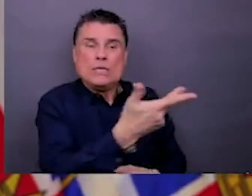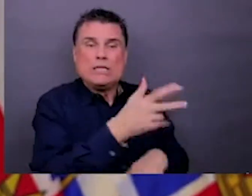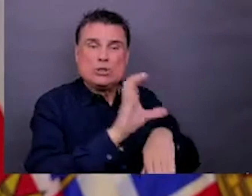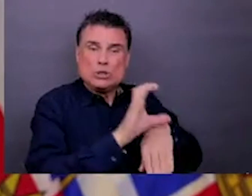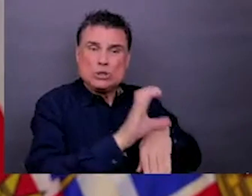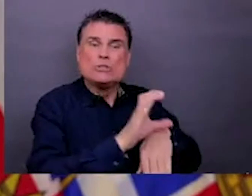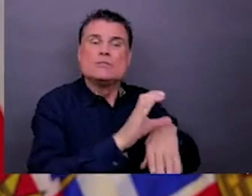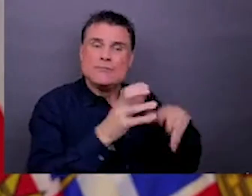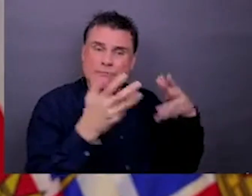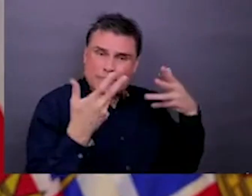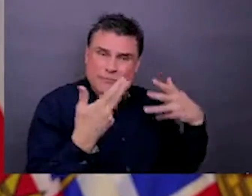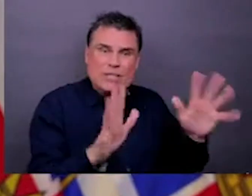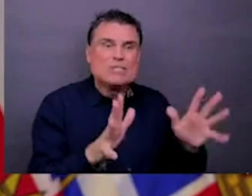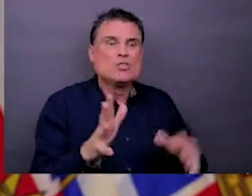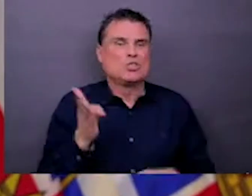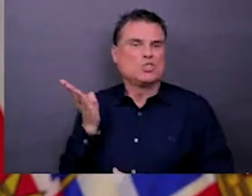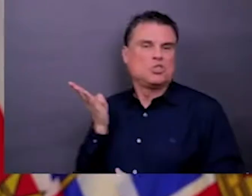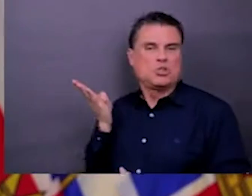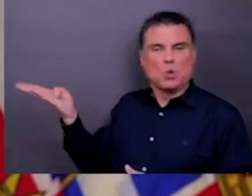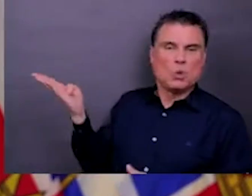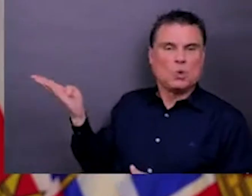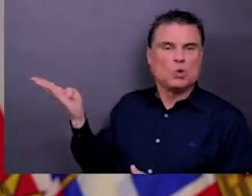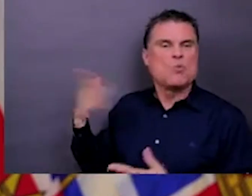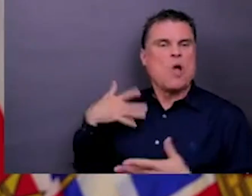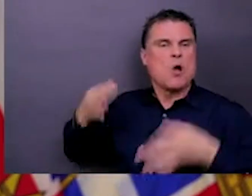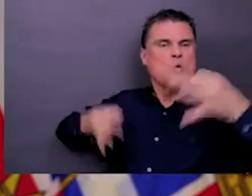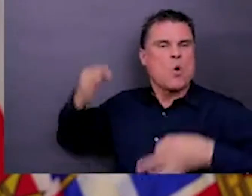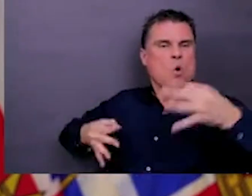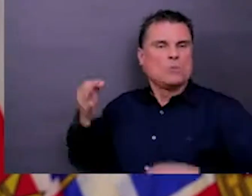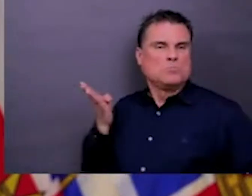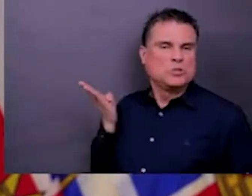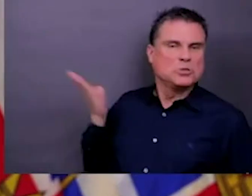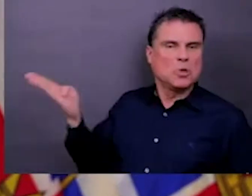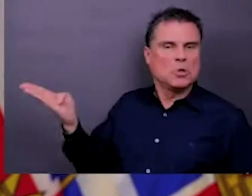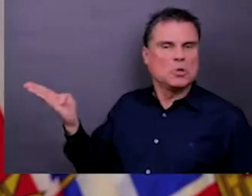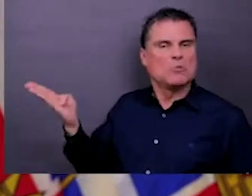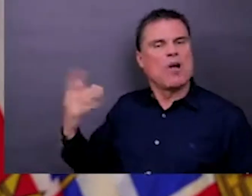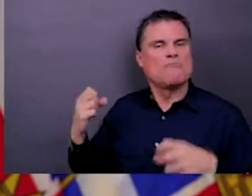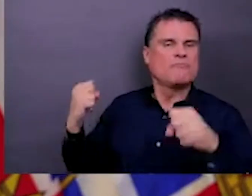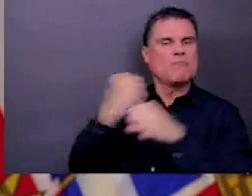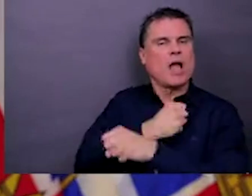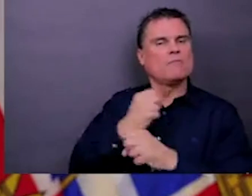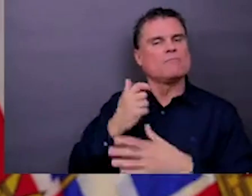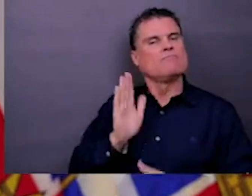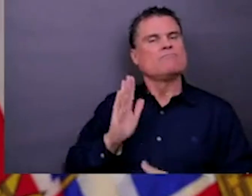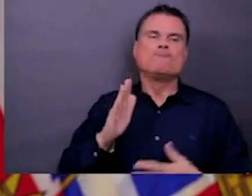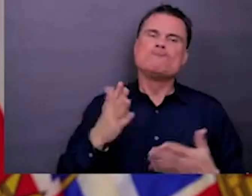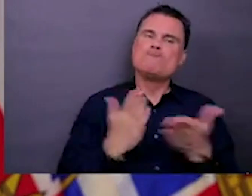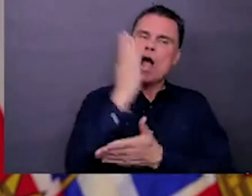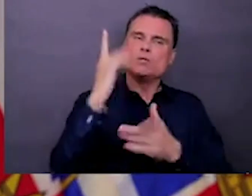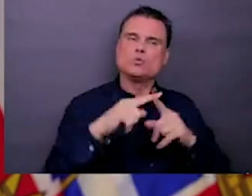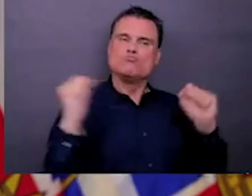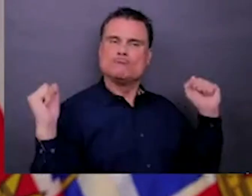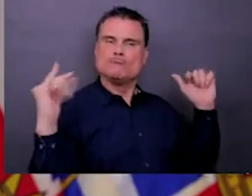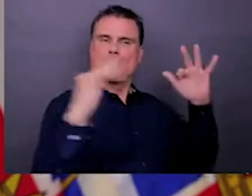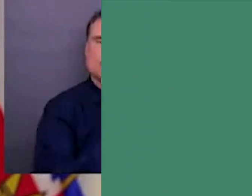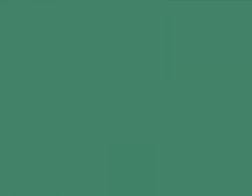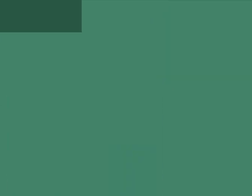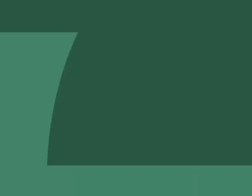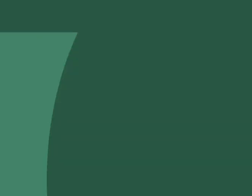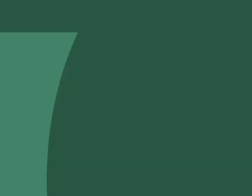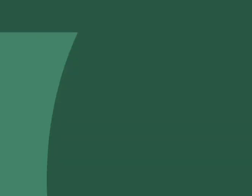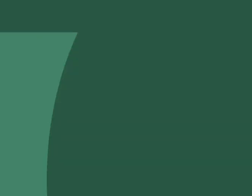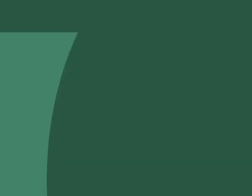believe there is risk of transmission. And where we have seen transmission in these settings, that's where the orders apply.